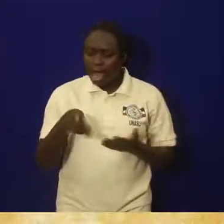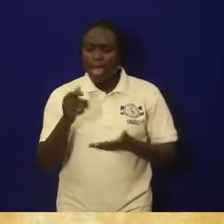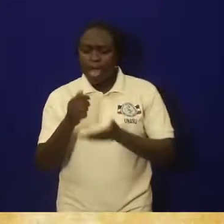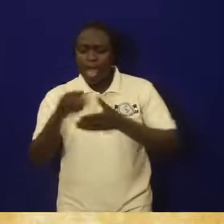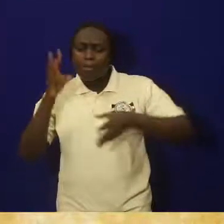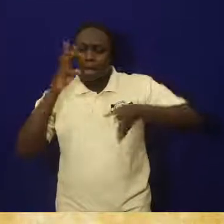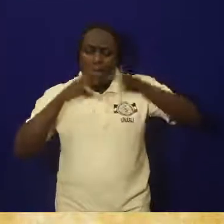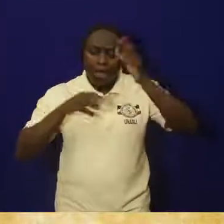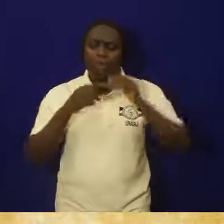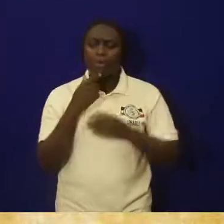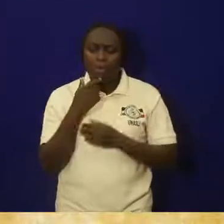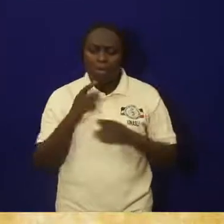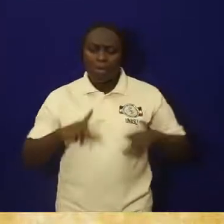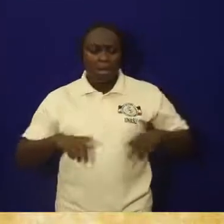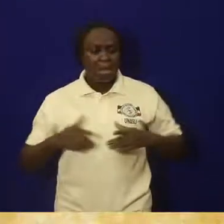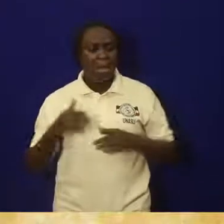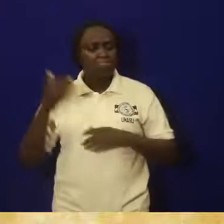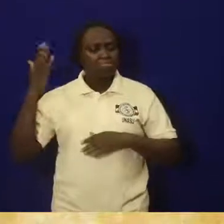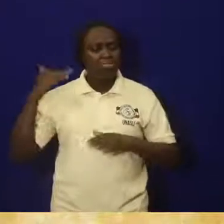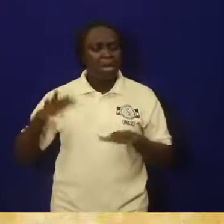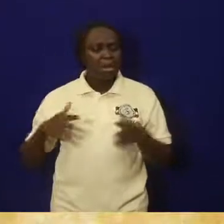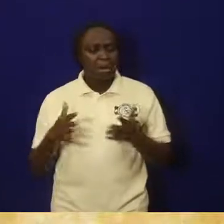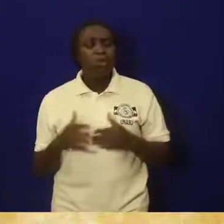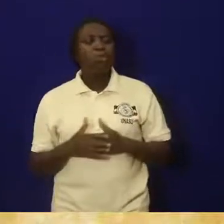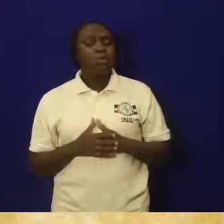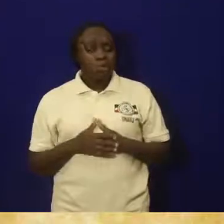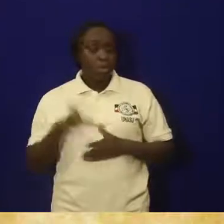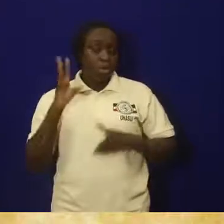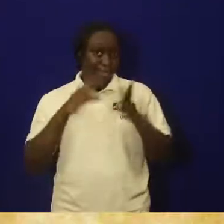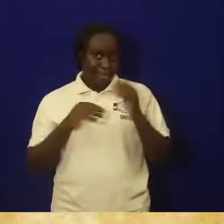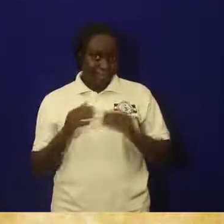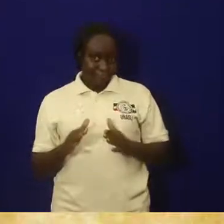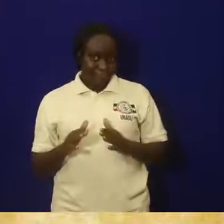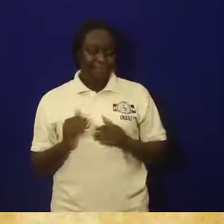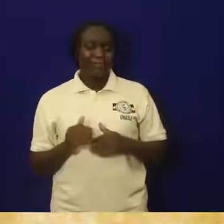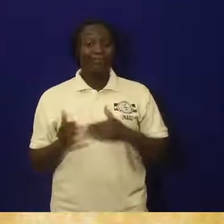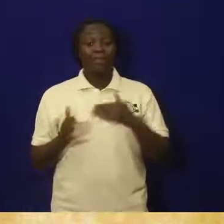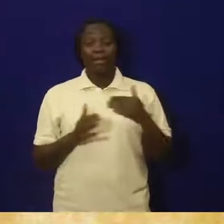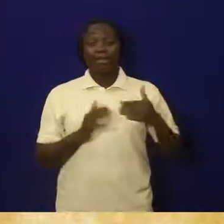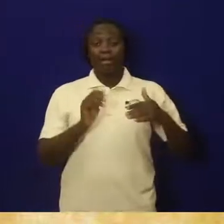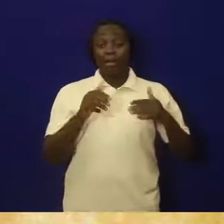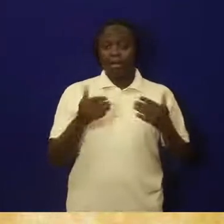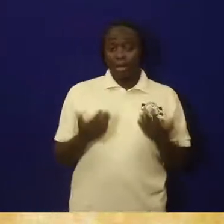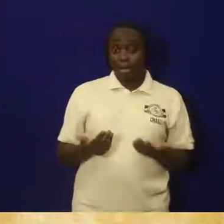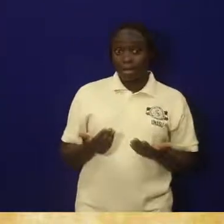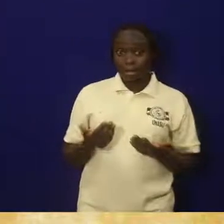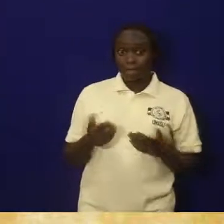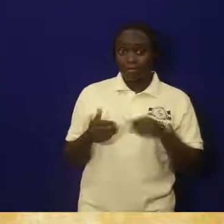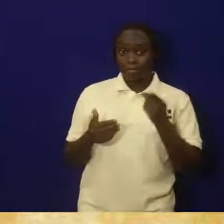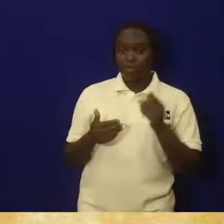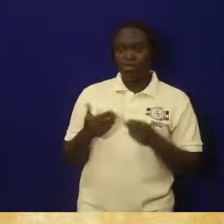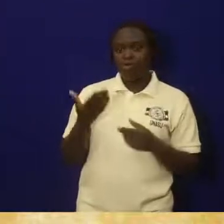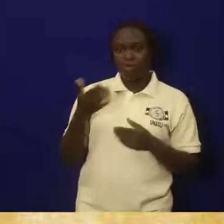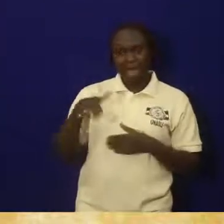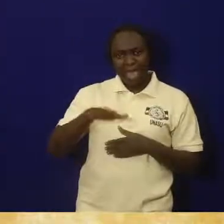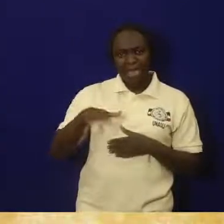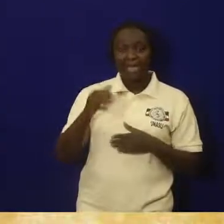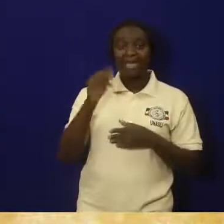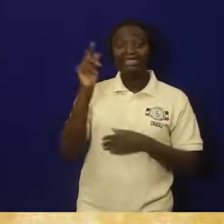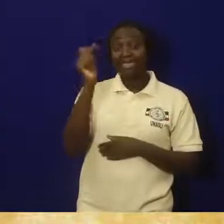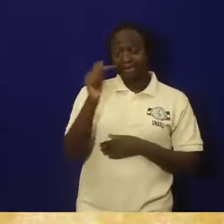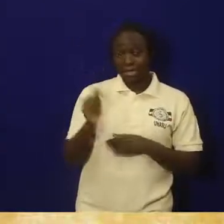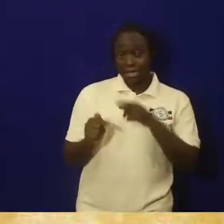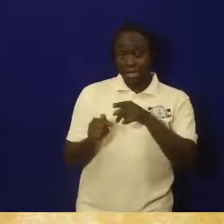lived their lives. Another archaeological site we have, the famous one. It is in